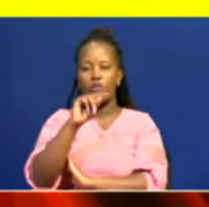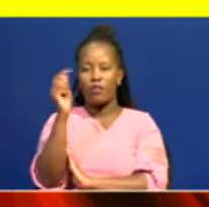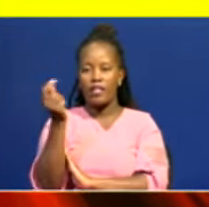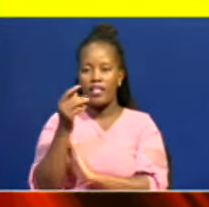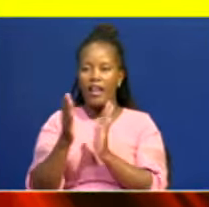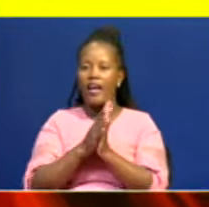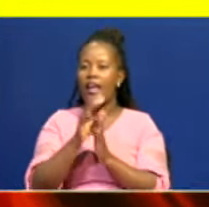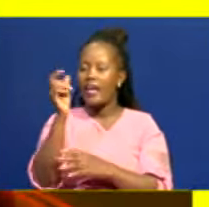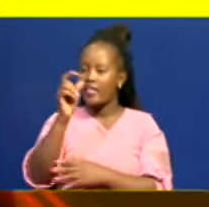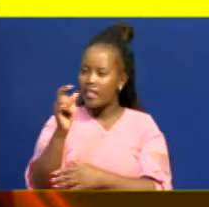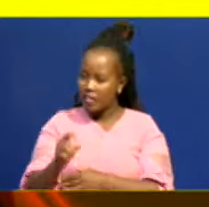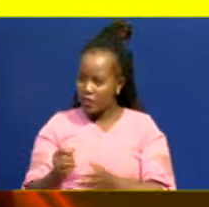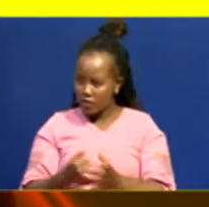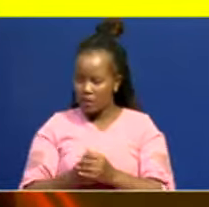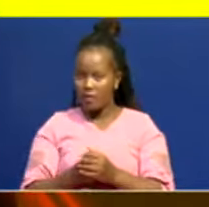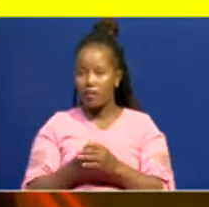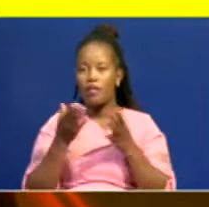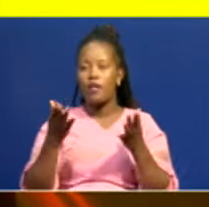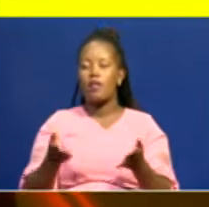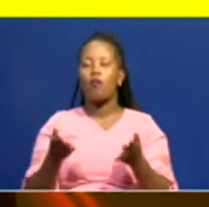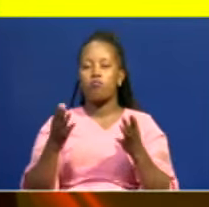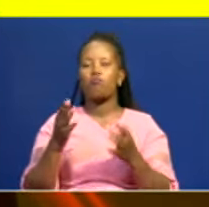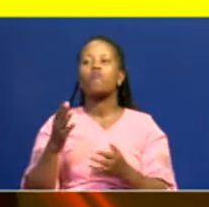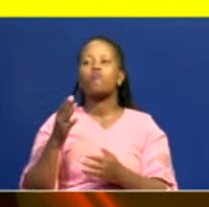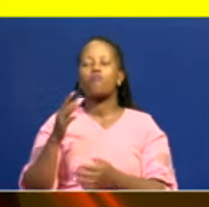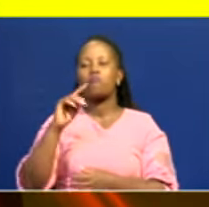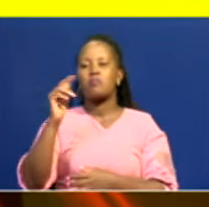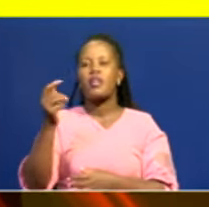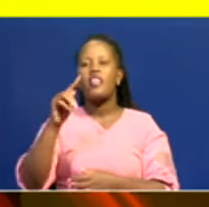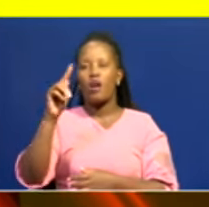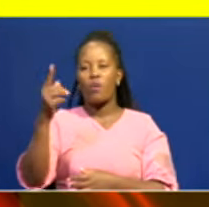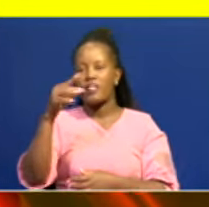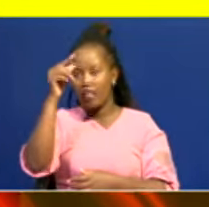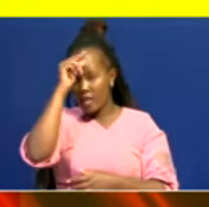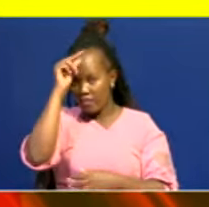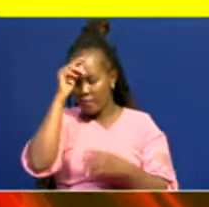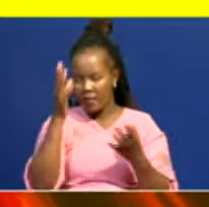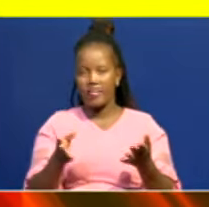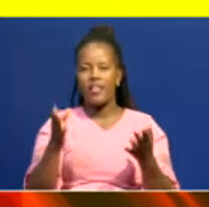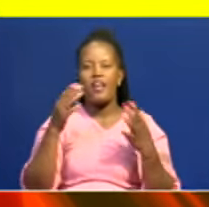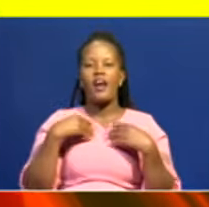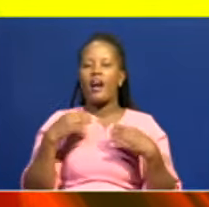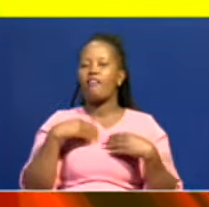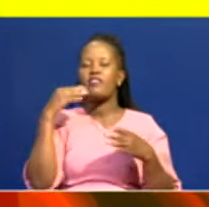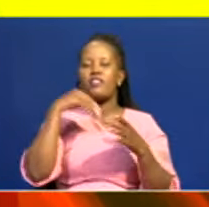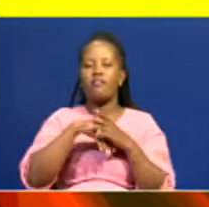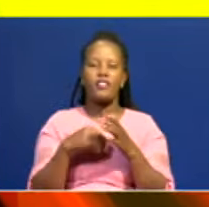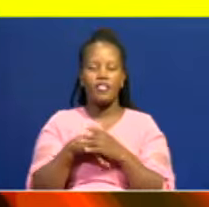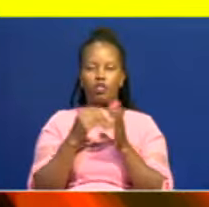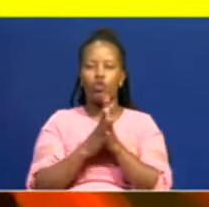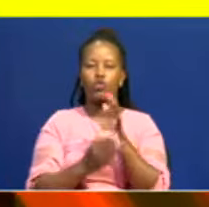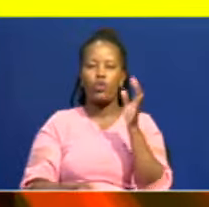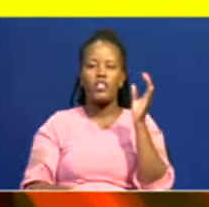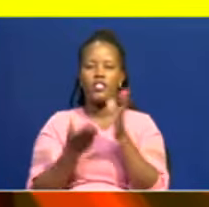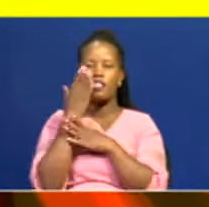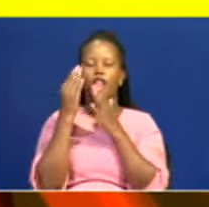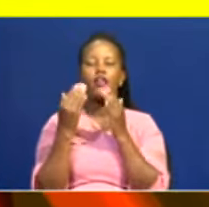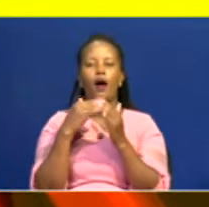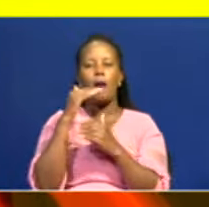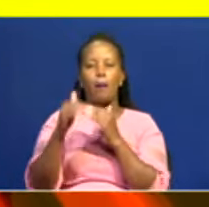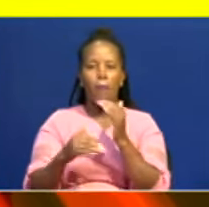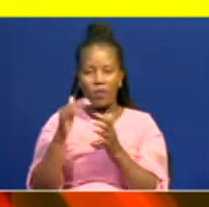For this reason, the Kenya Kwanzaa administration has ever invested in the process of implementing